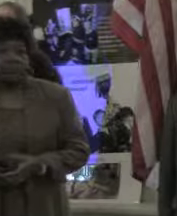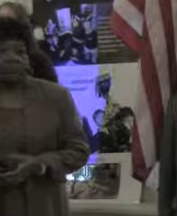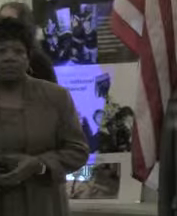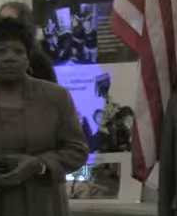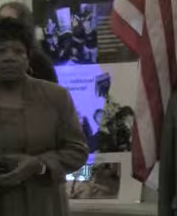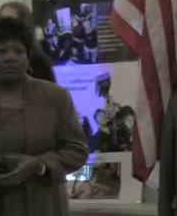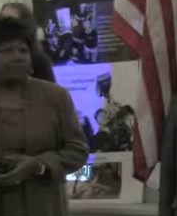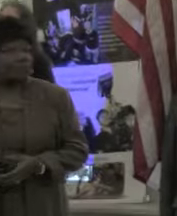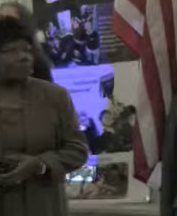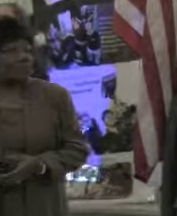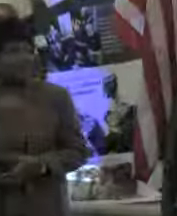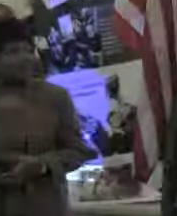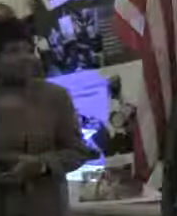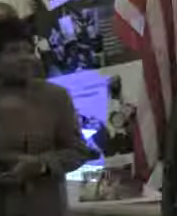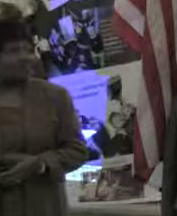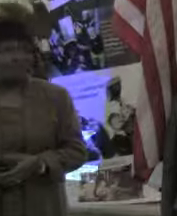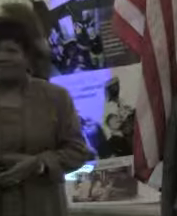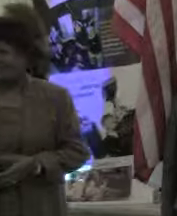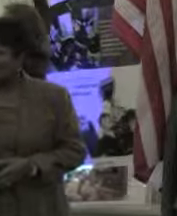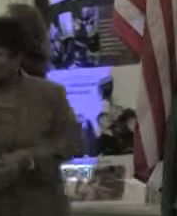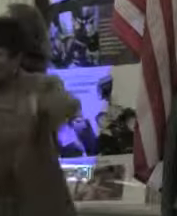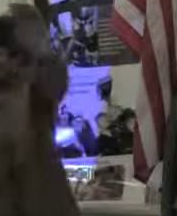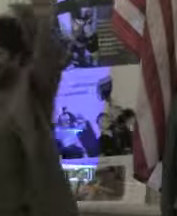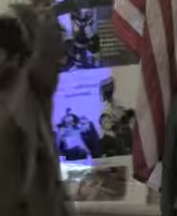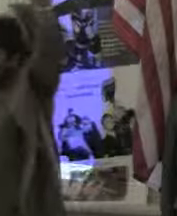advocacy. We're joined in by Gloria Fox.